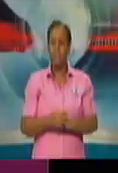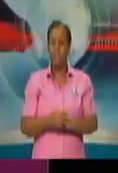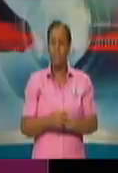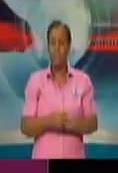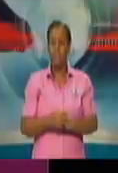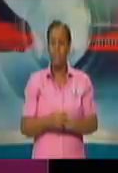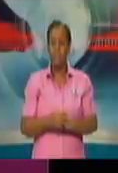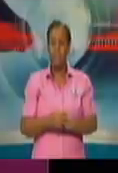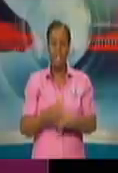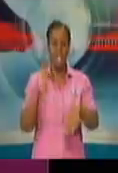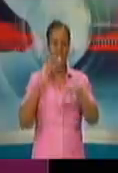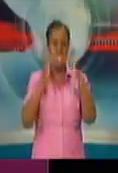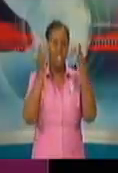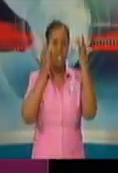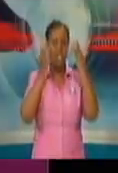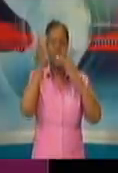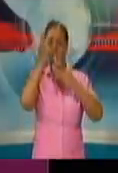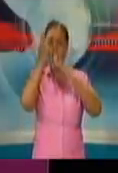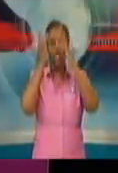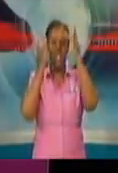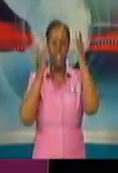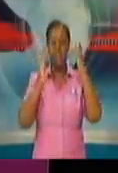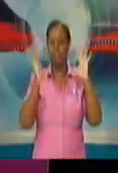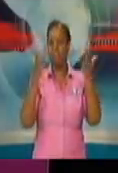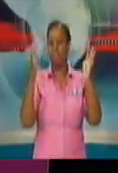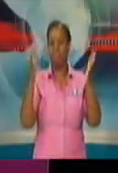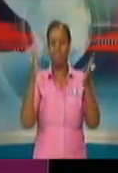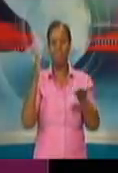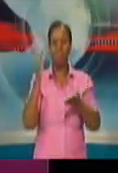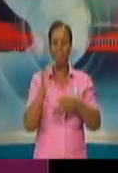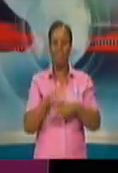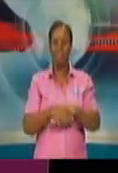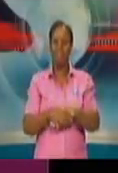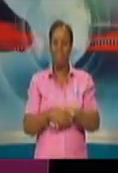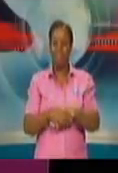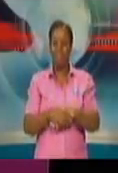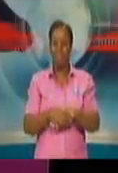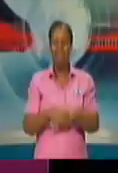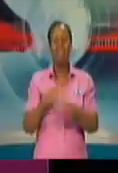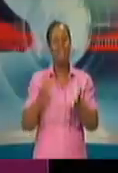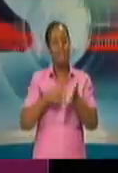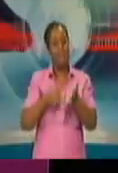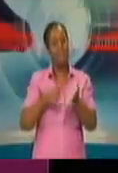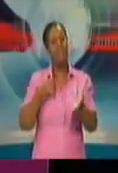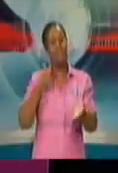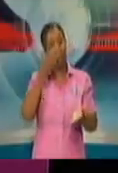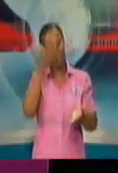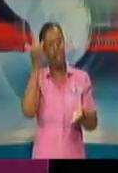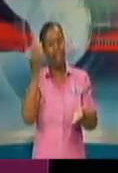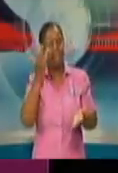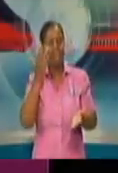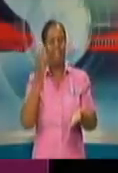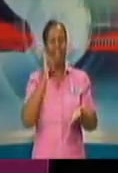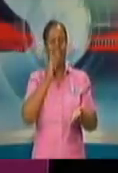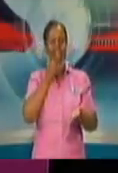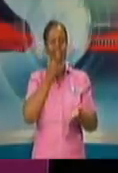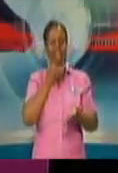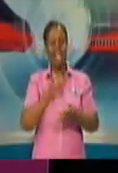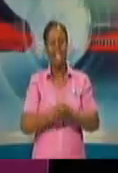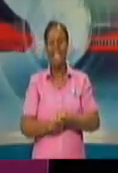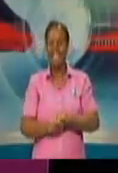This is even some advice I have some trouble with. But avoid touching your face. That is how you introduce the virus